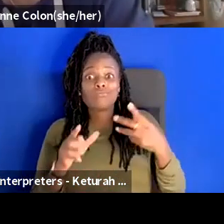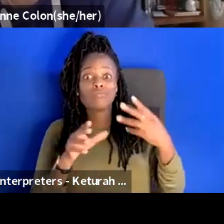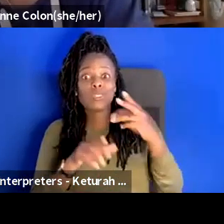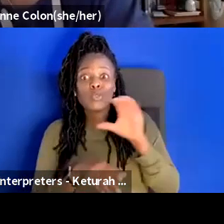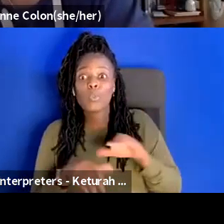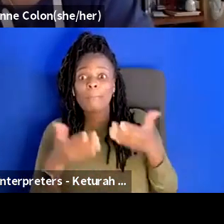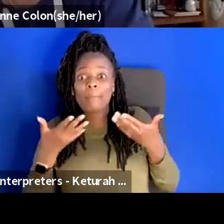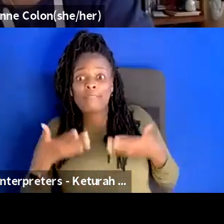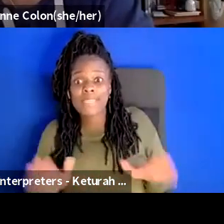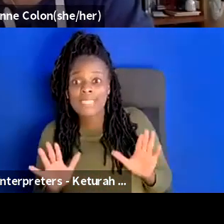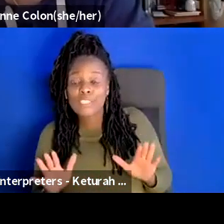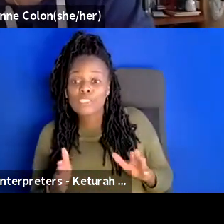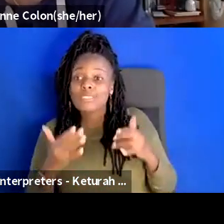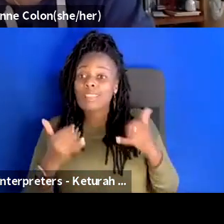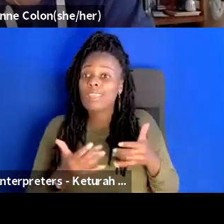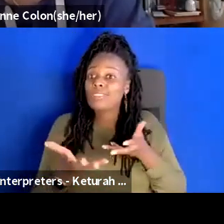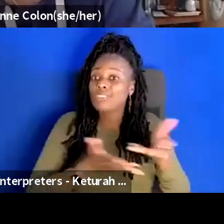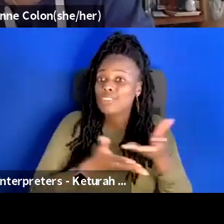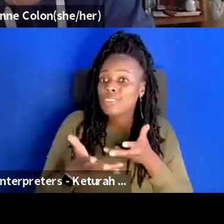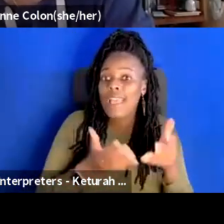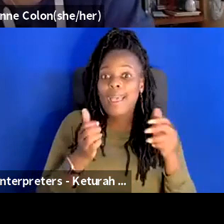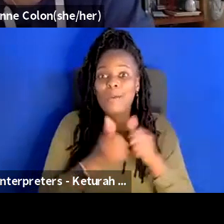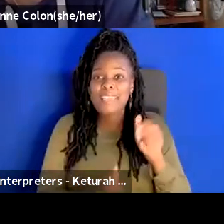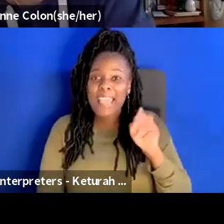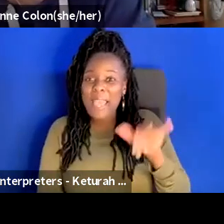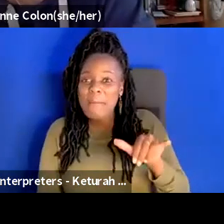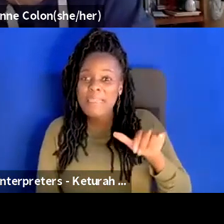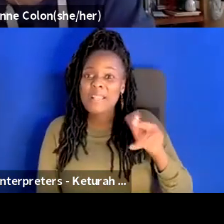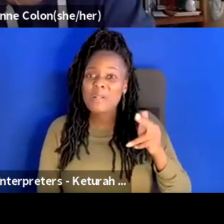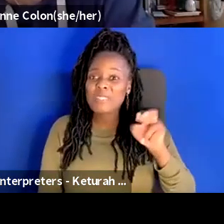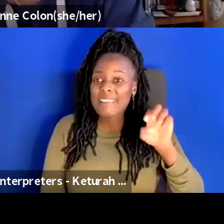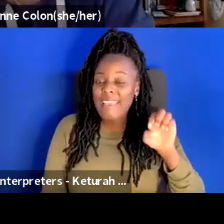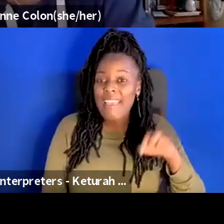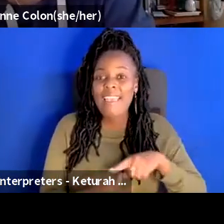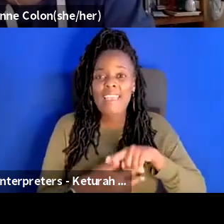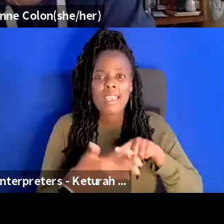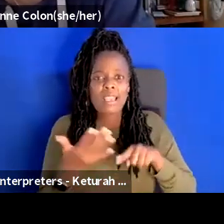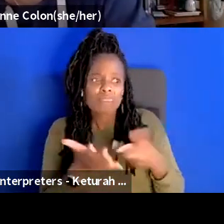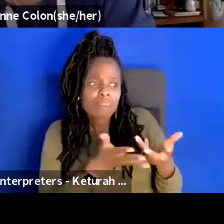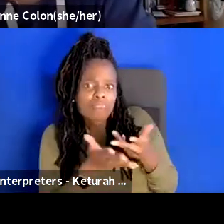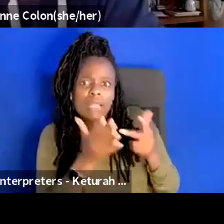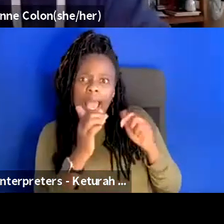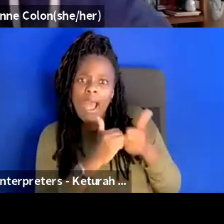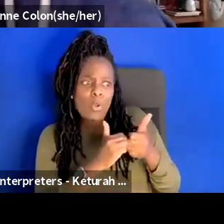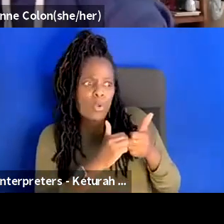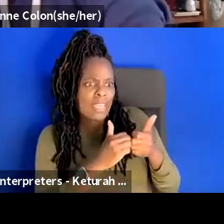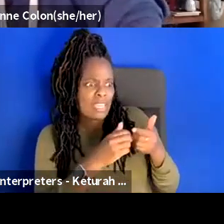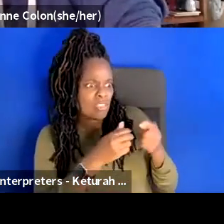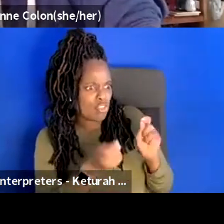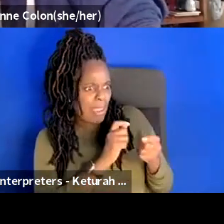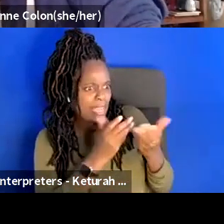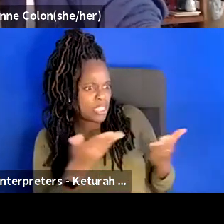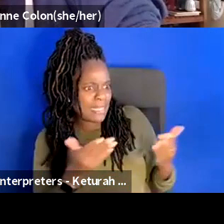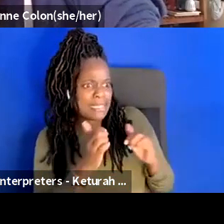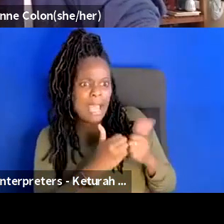this again let's talk what do we all want to see in our theaters and how do we convince the people above us that this is that this is what we should be